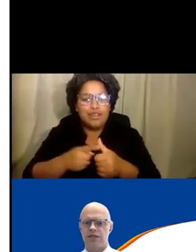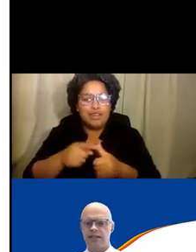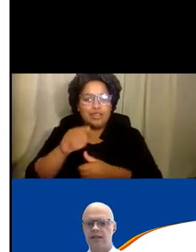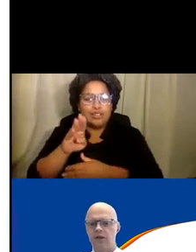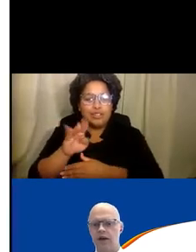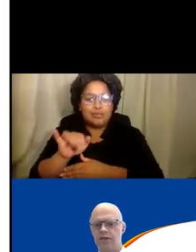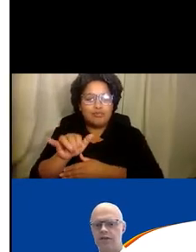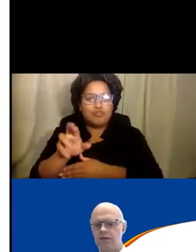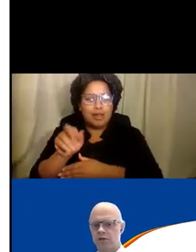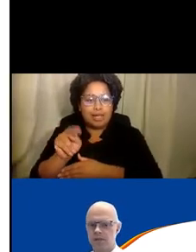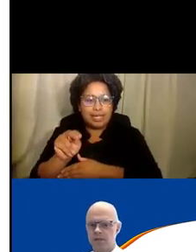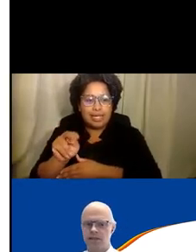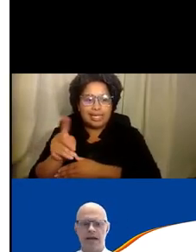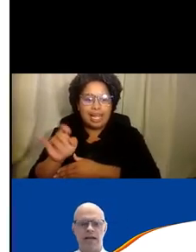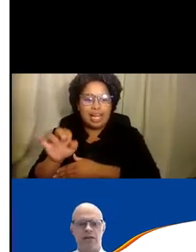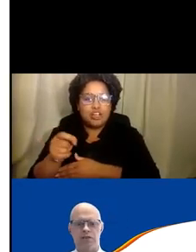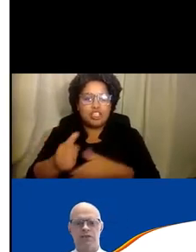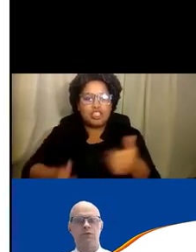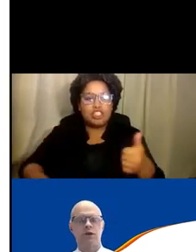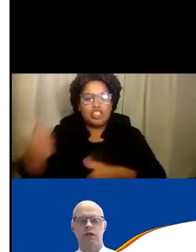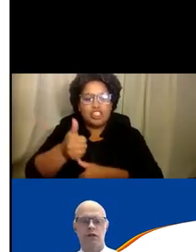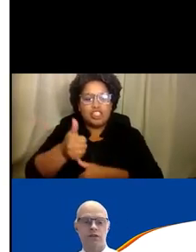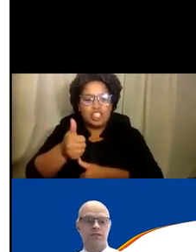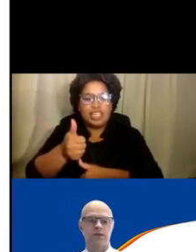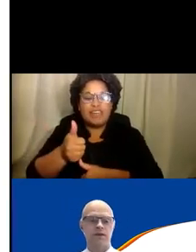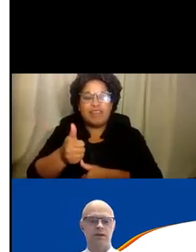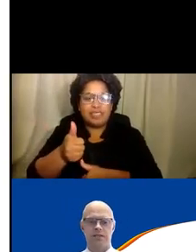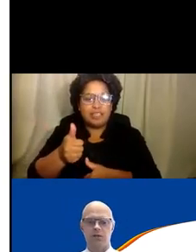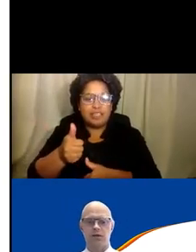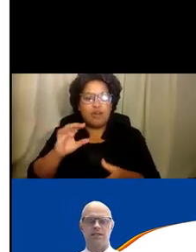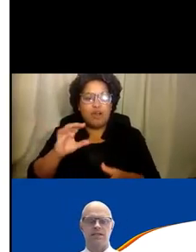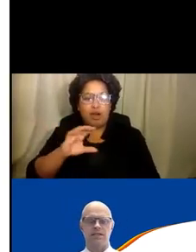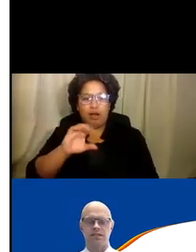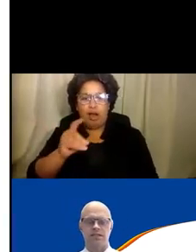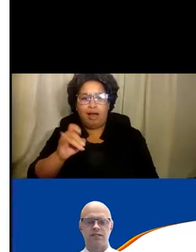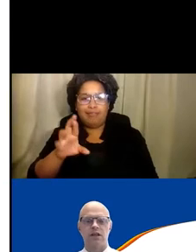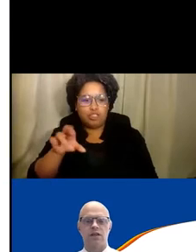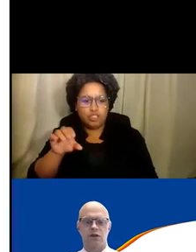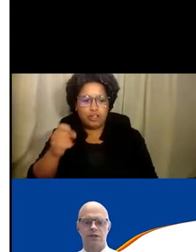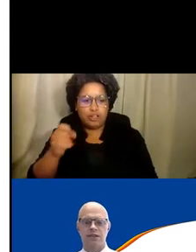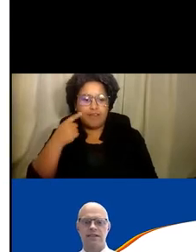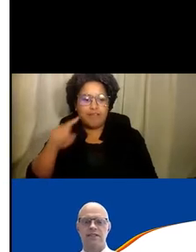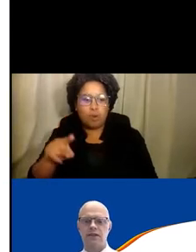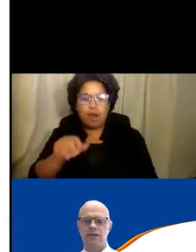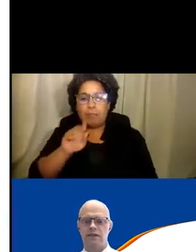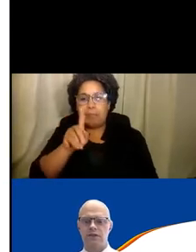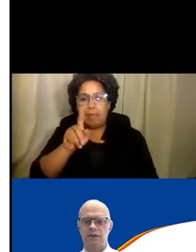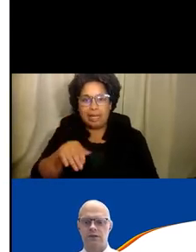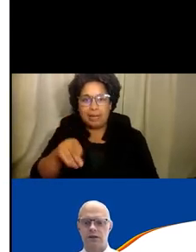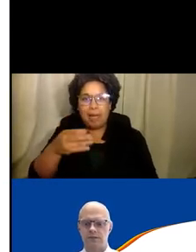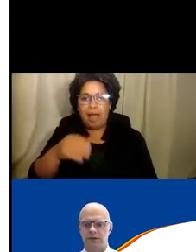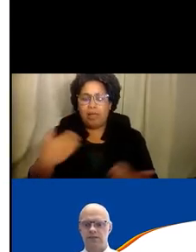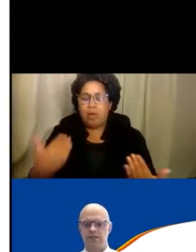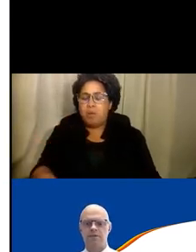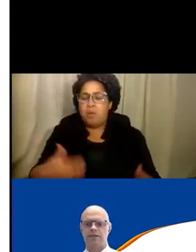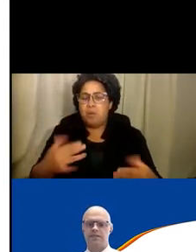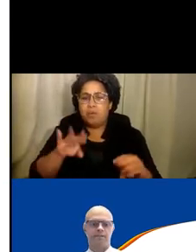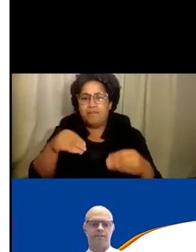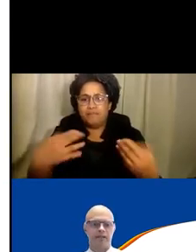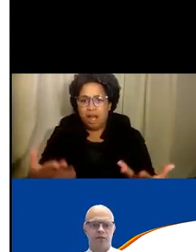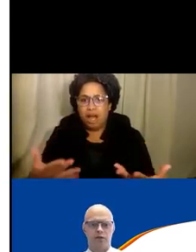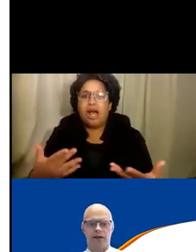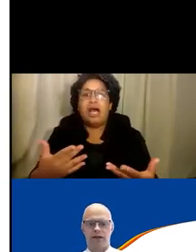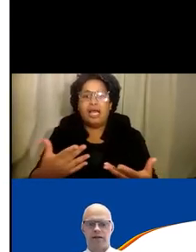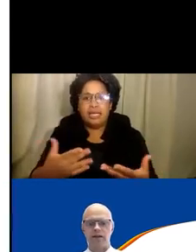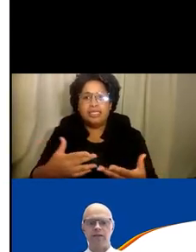the Chief Executive Officer for AbilityPath, which is one of the largest community-based organizations serving the needs of individuals with developmental disabilities